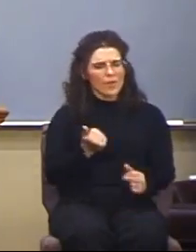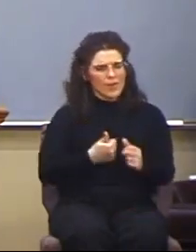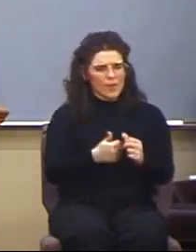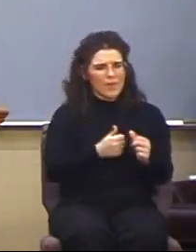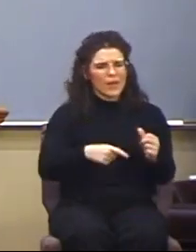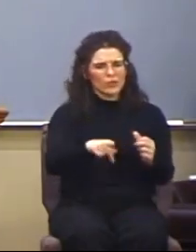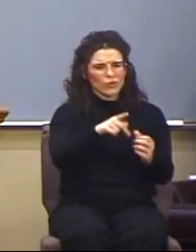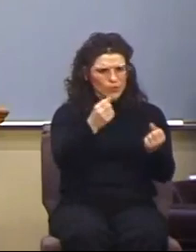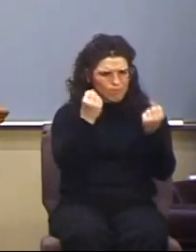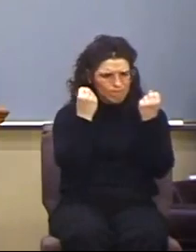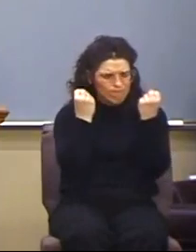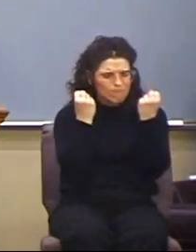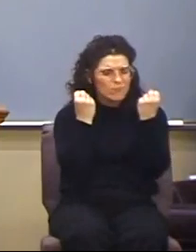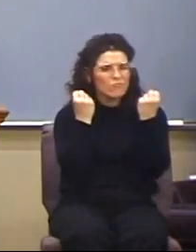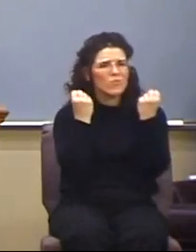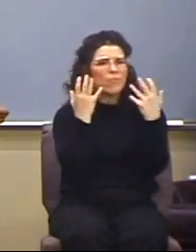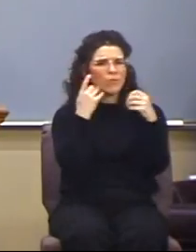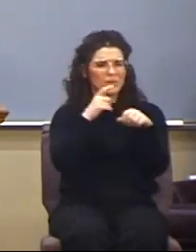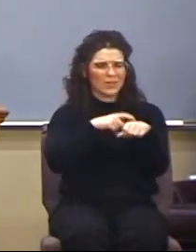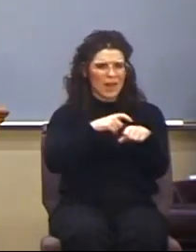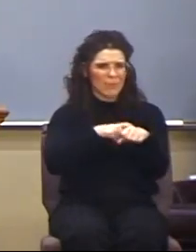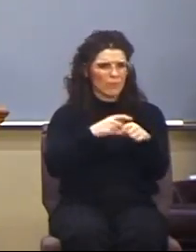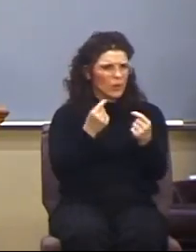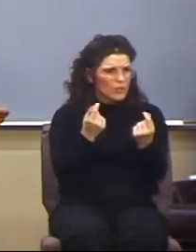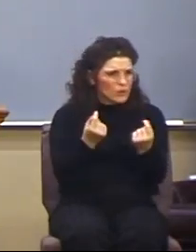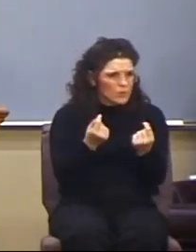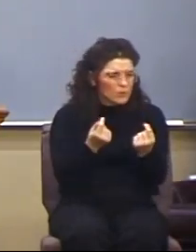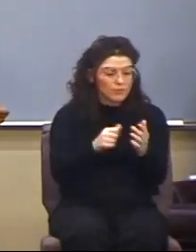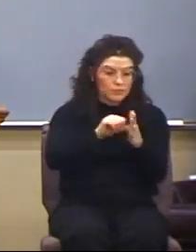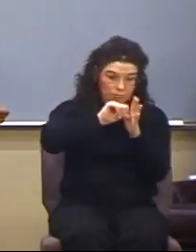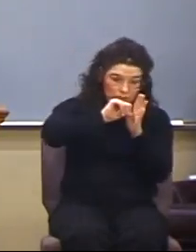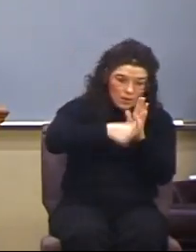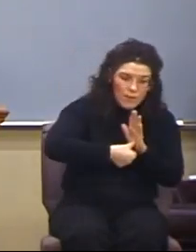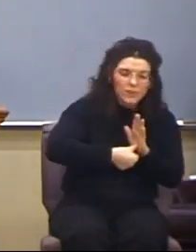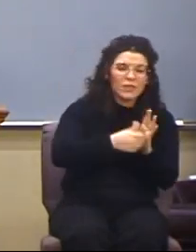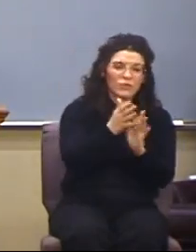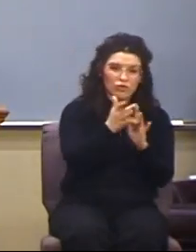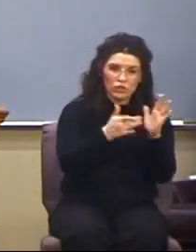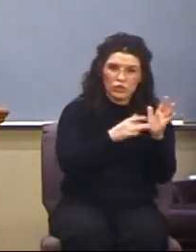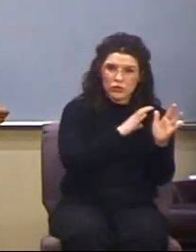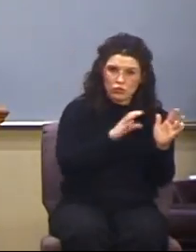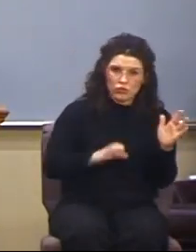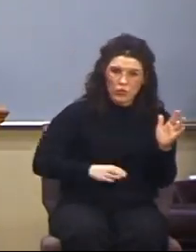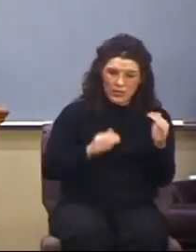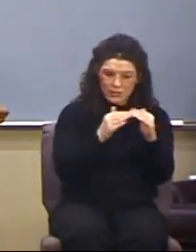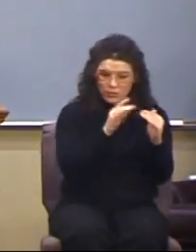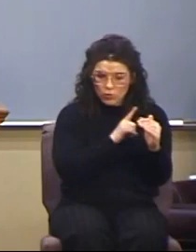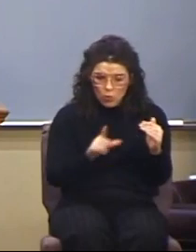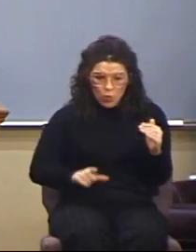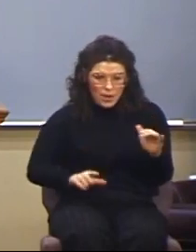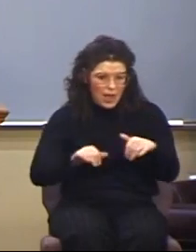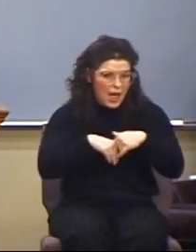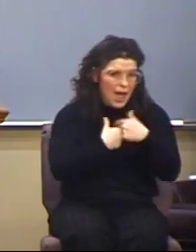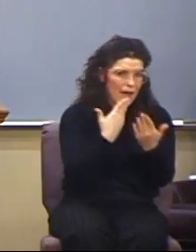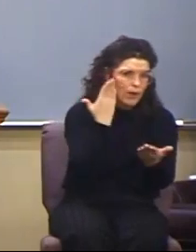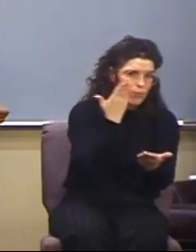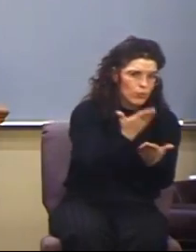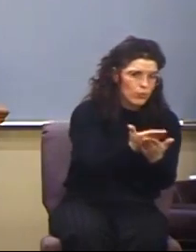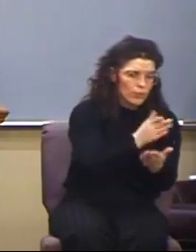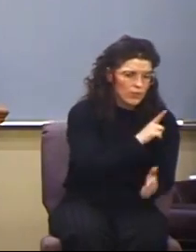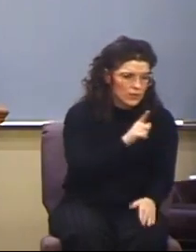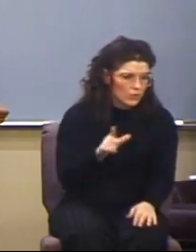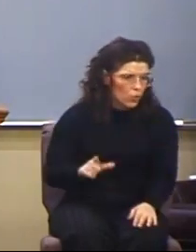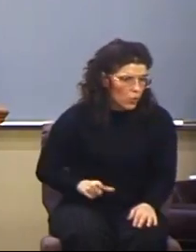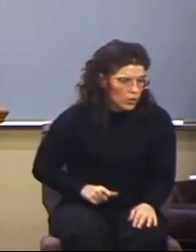he emphasizes who Jesus is as Lord and the proof of his lordship is